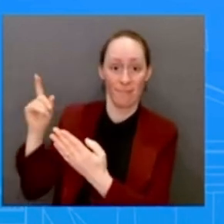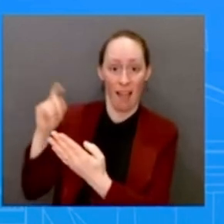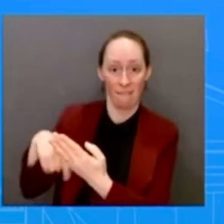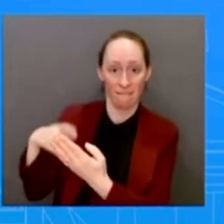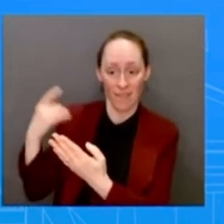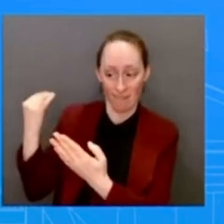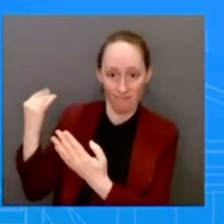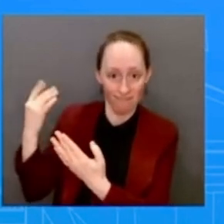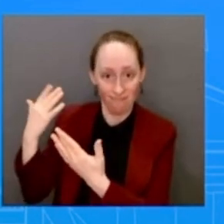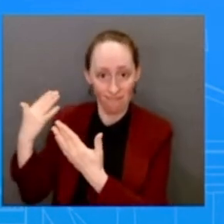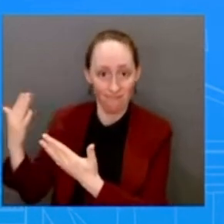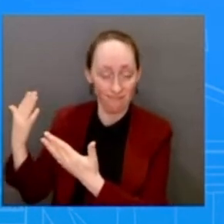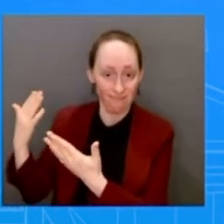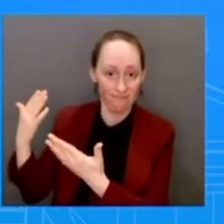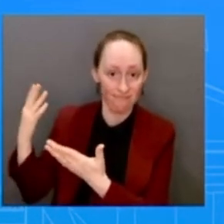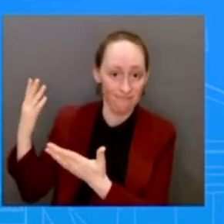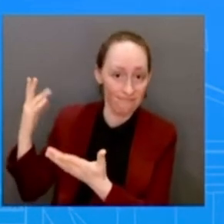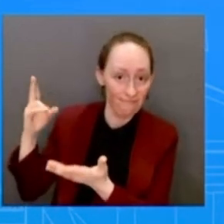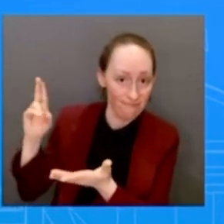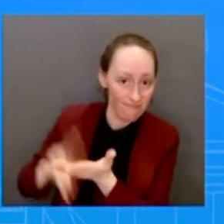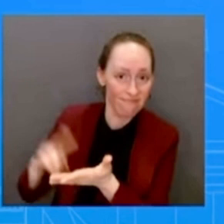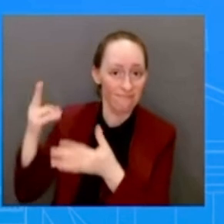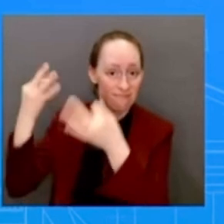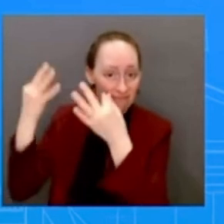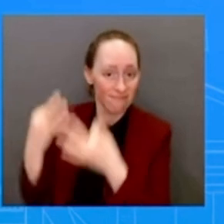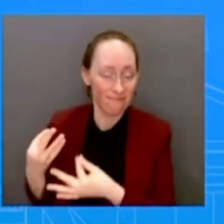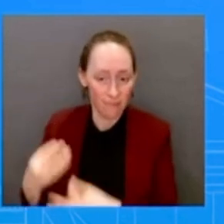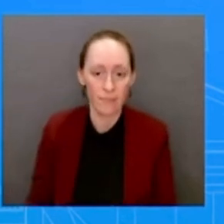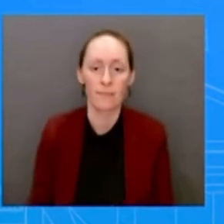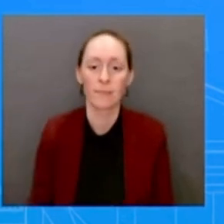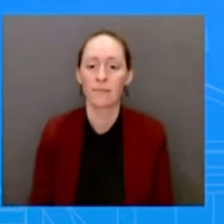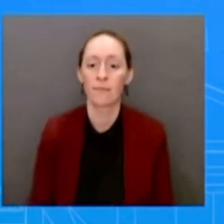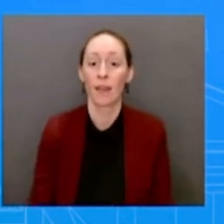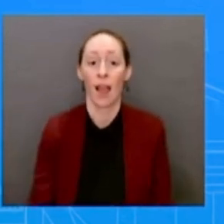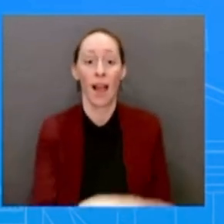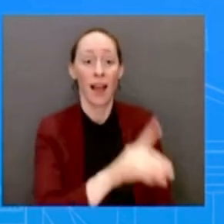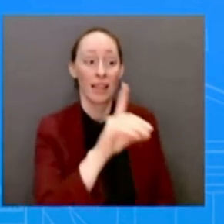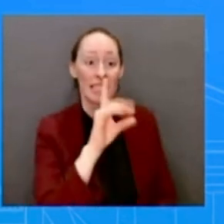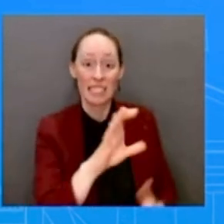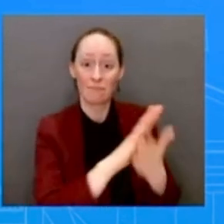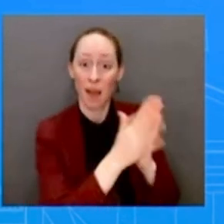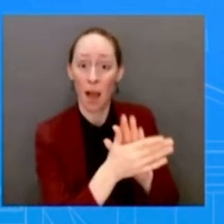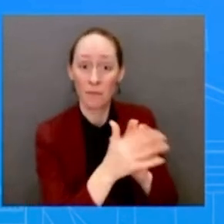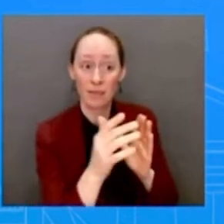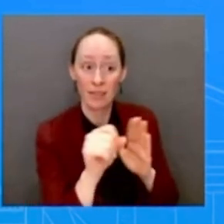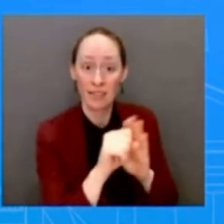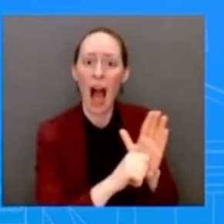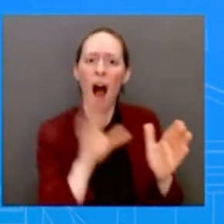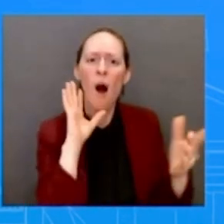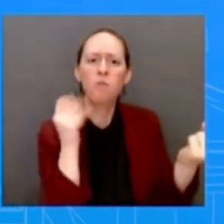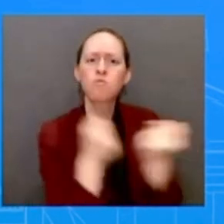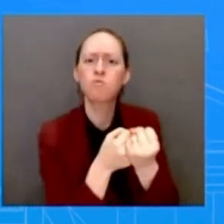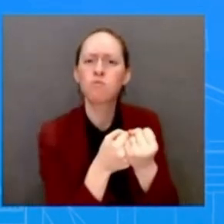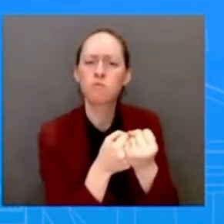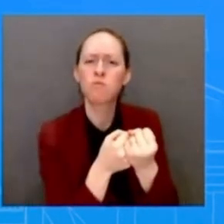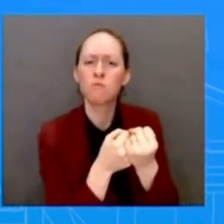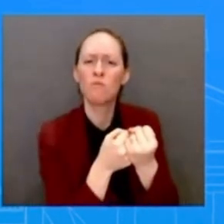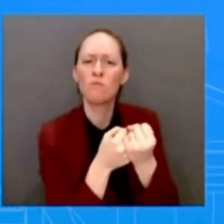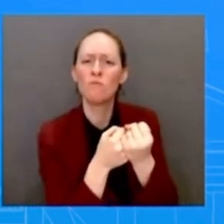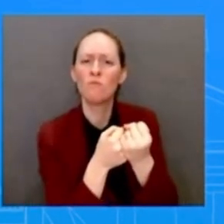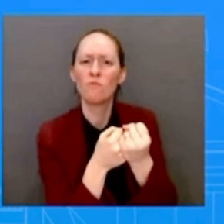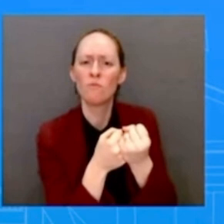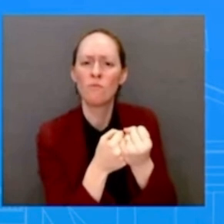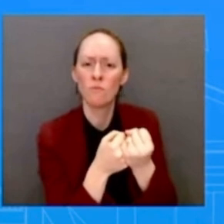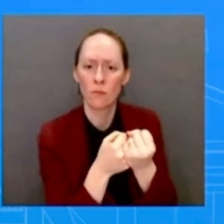Now, if D.C. becomes a state, yes, the president believes that it should be governing... City should be governing on its own. That's what he believes.